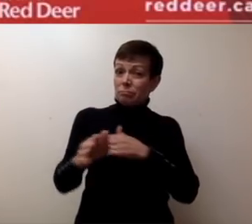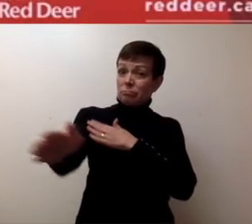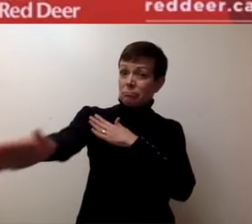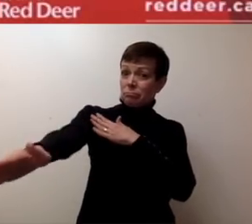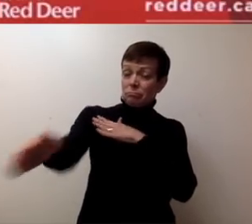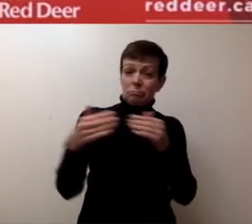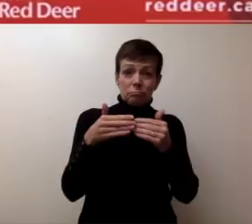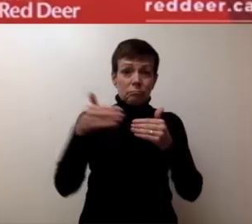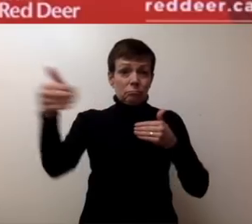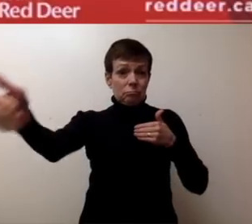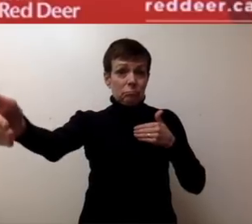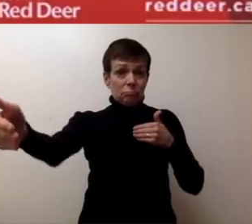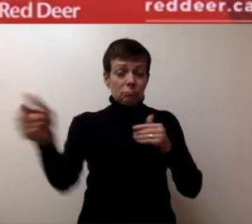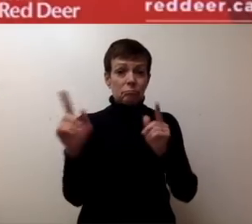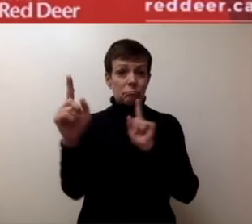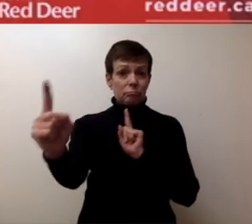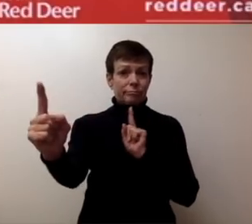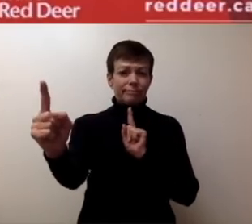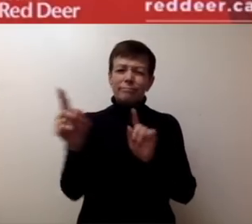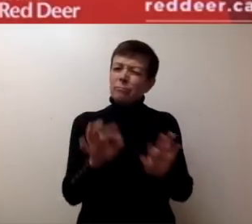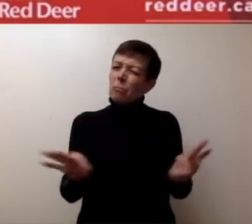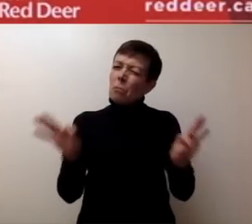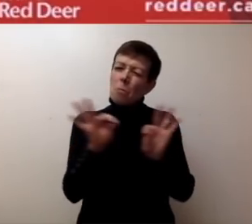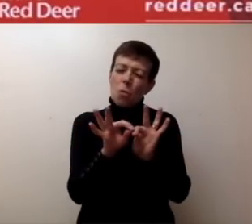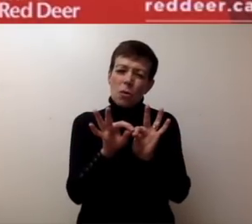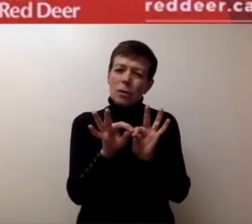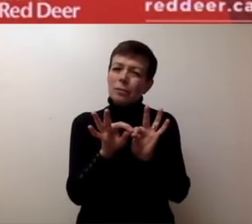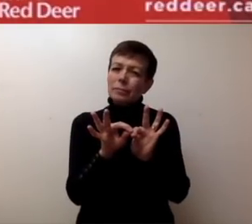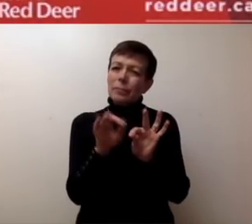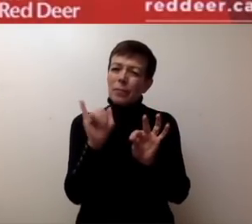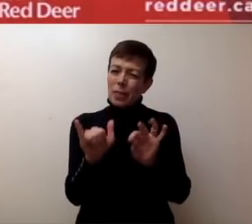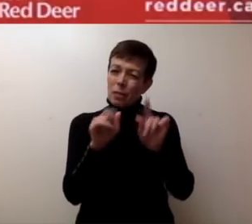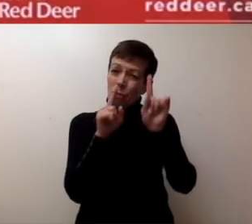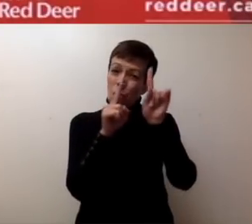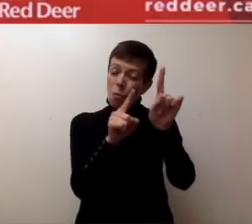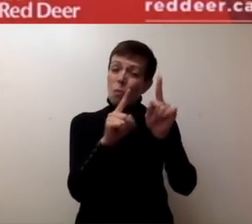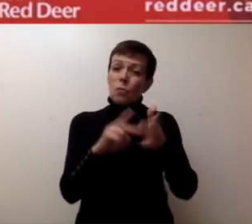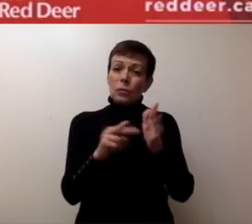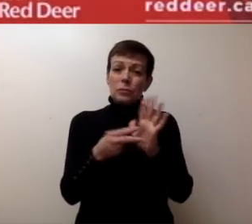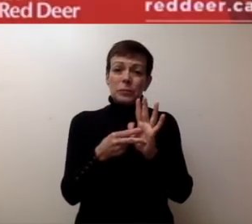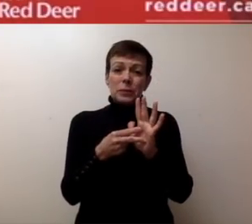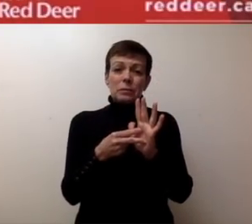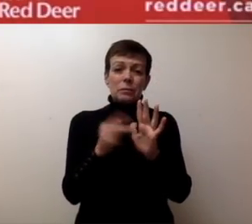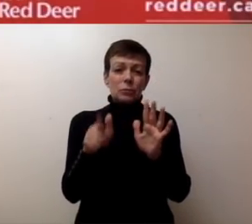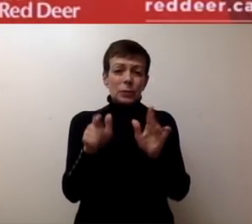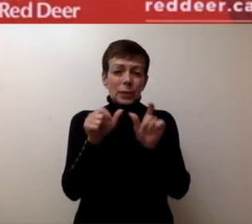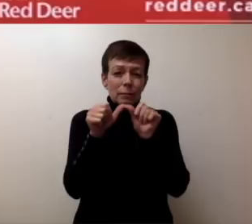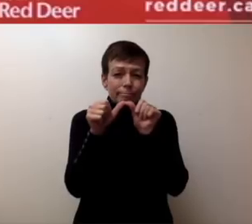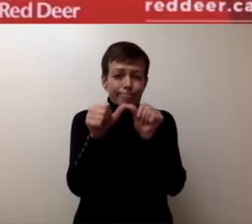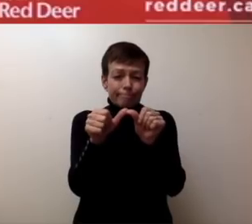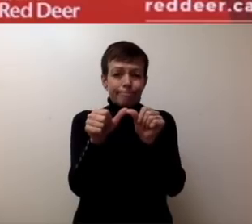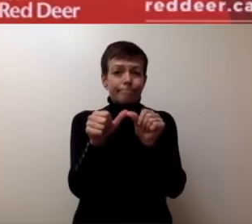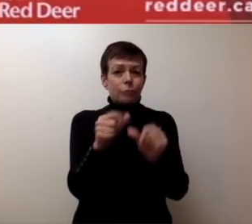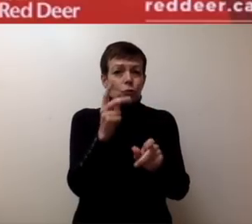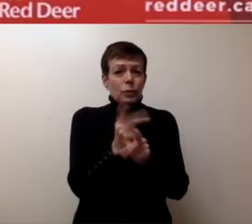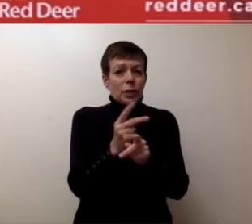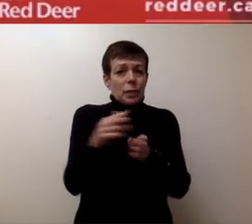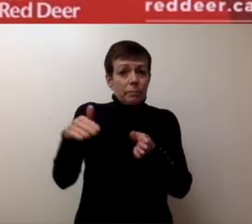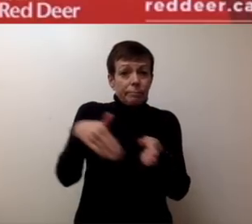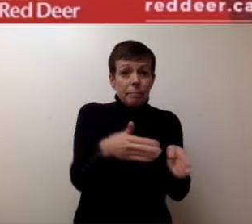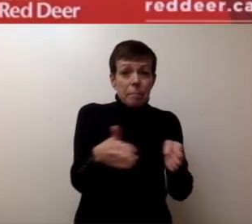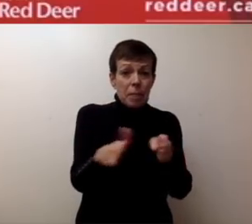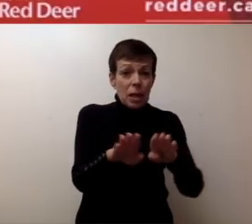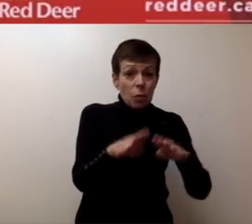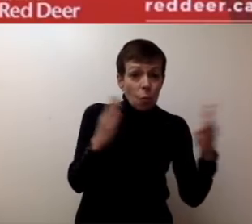is absolutely critical if we want to ensure that we continue to keep these assets in our city available